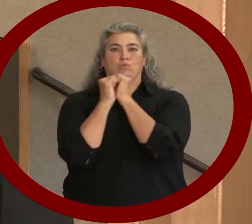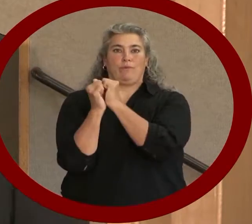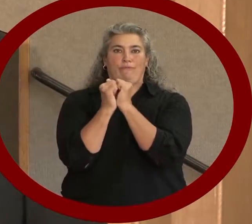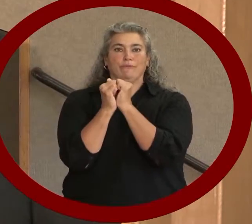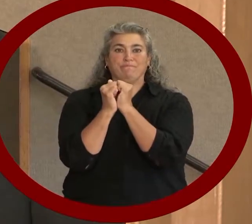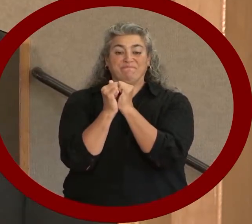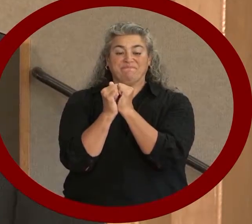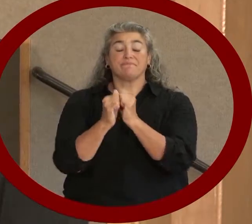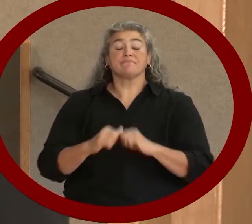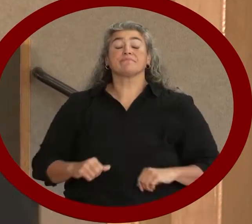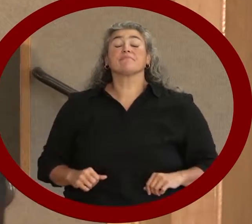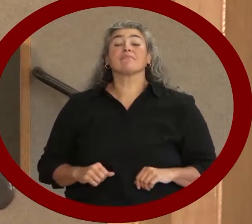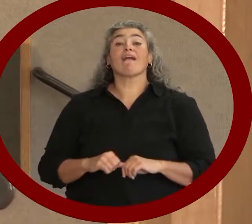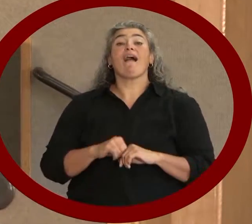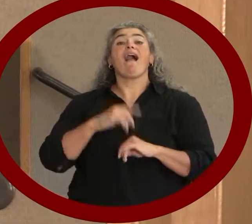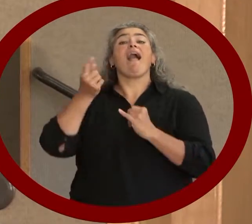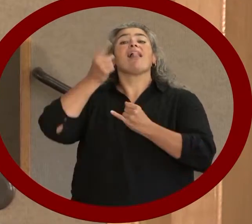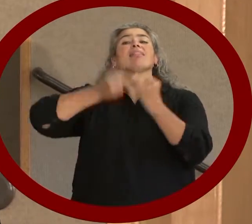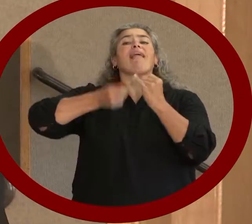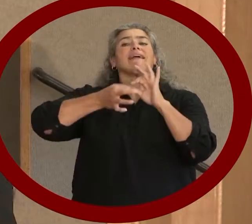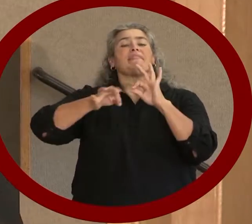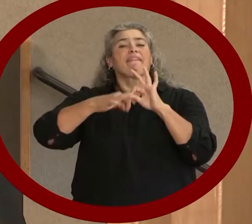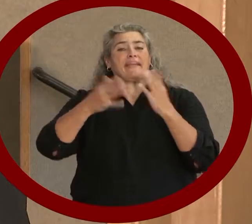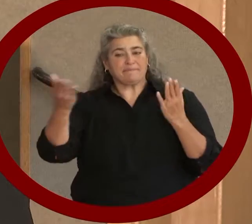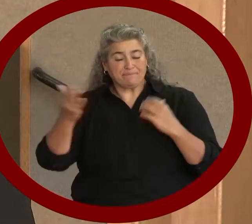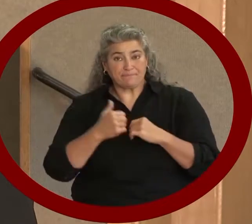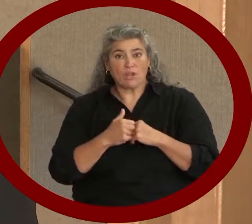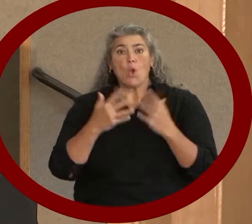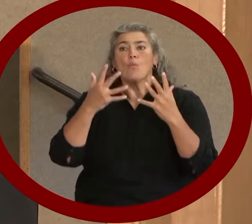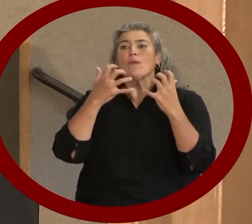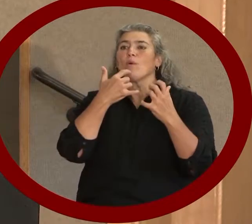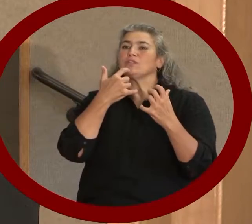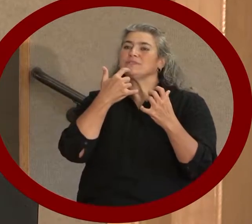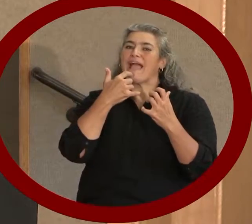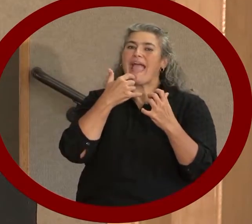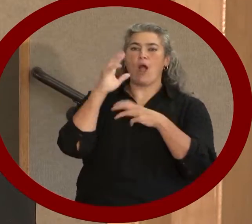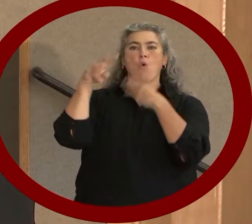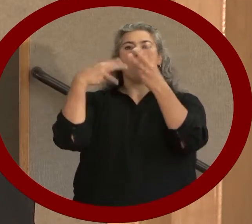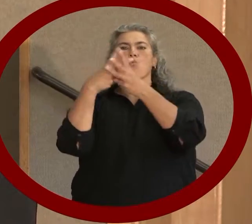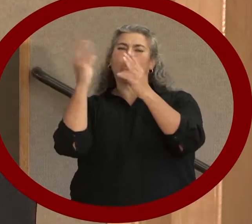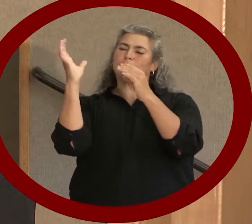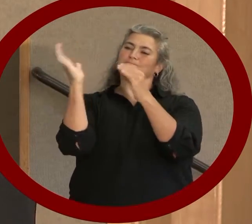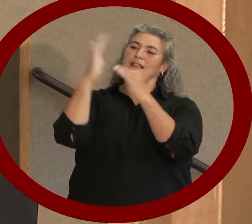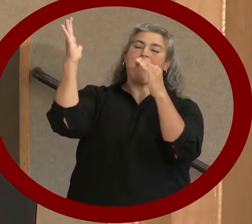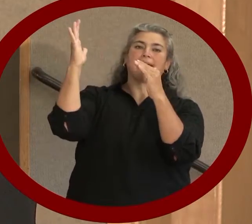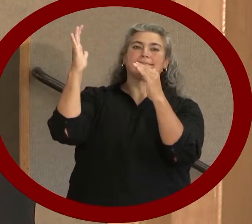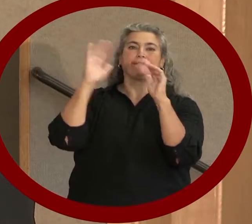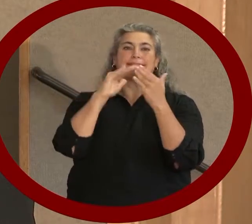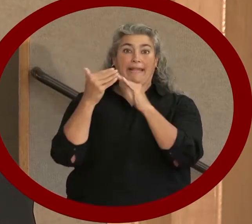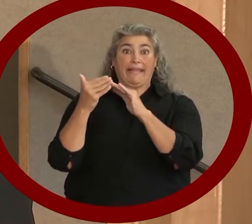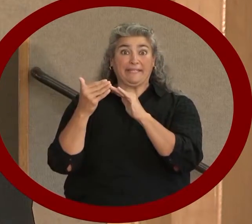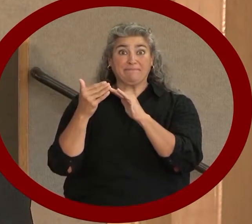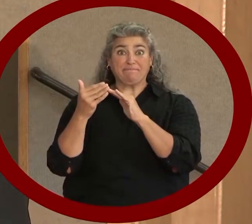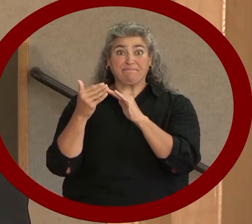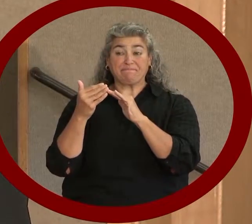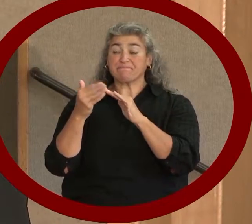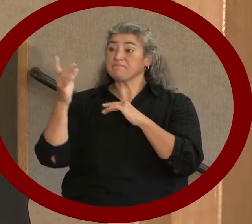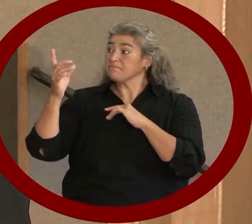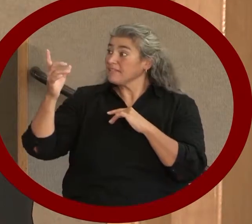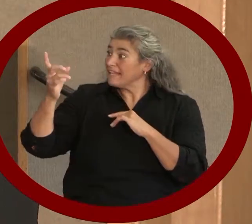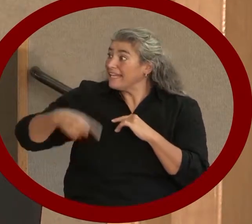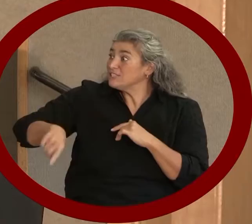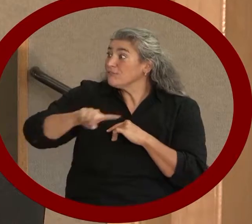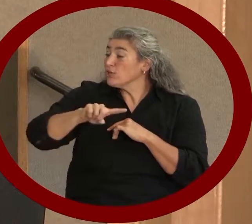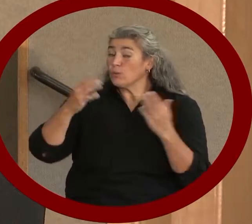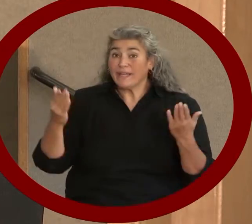One last thing. Here in Fort Collins, we like to say a world-class city. Each of you here today, award recipients,